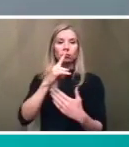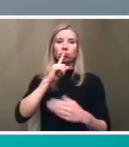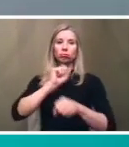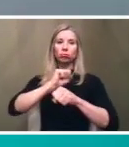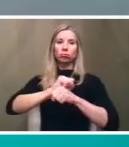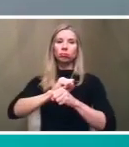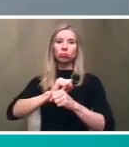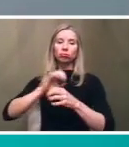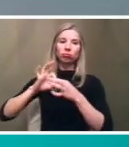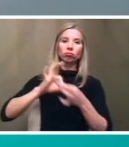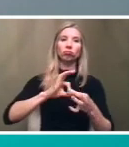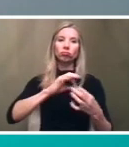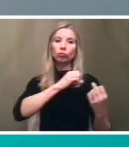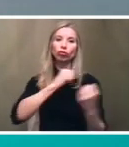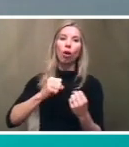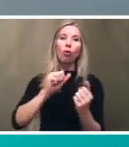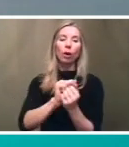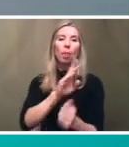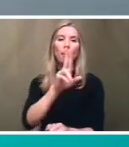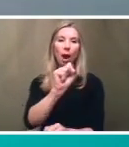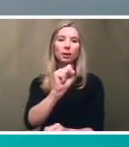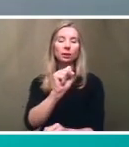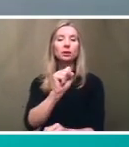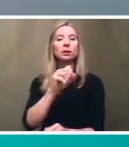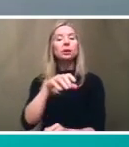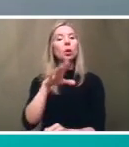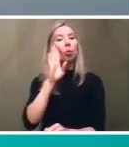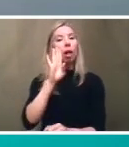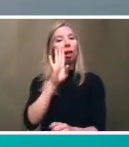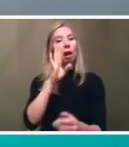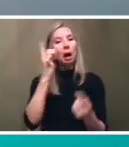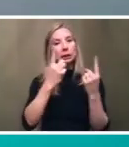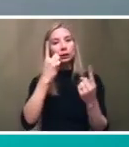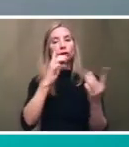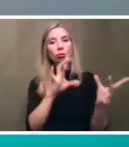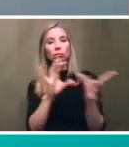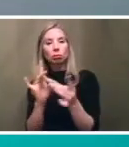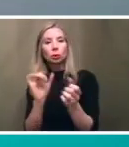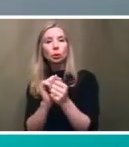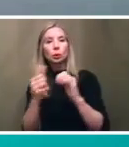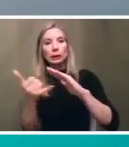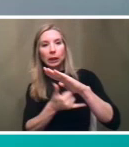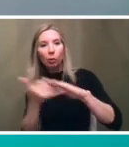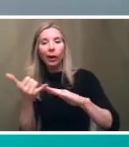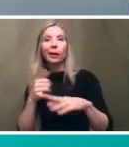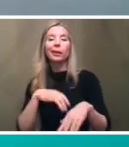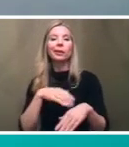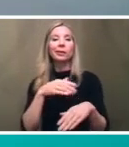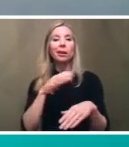um we are going to consider connections to the subway connections to the l connections to the rest of the rail transit network